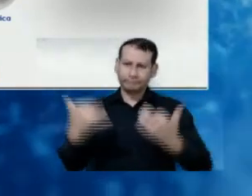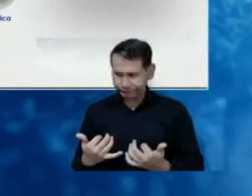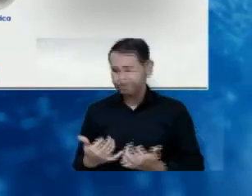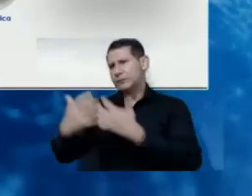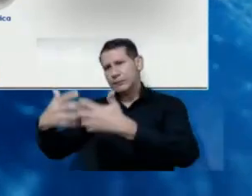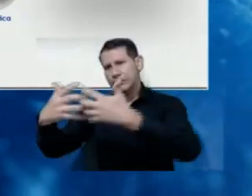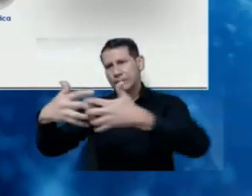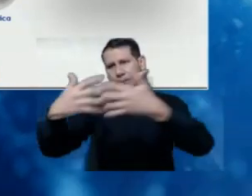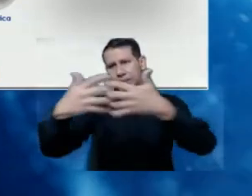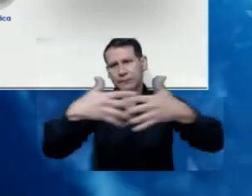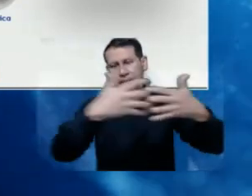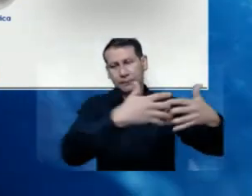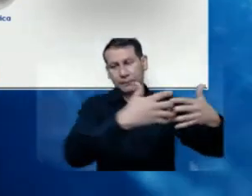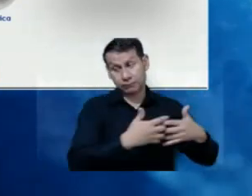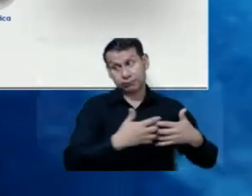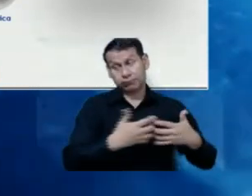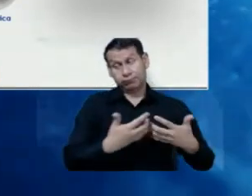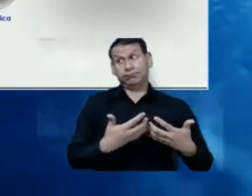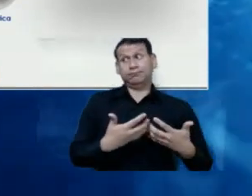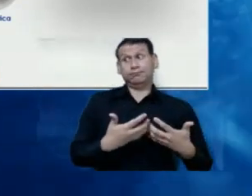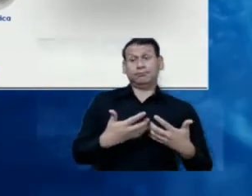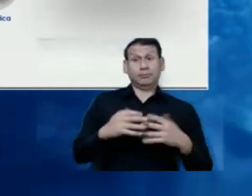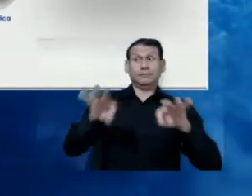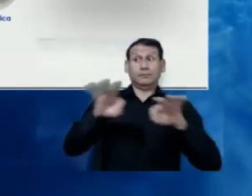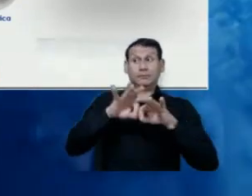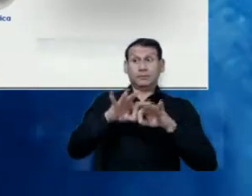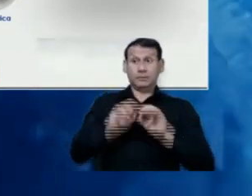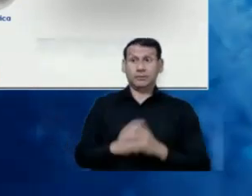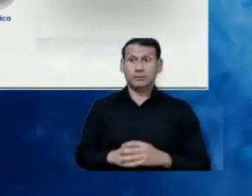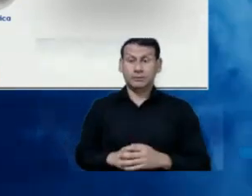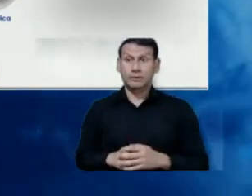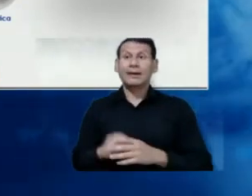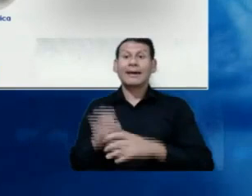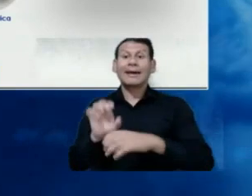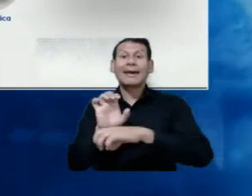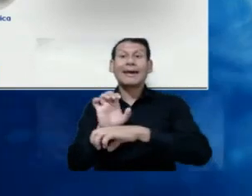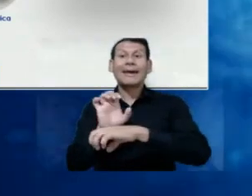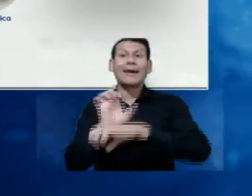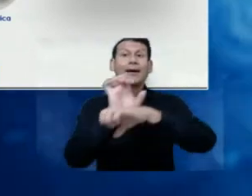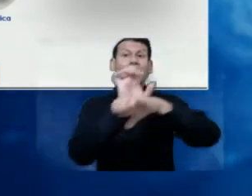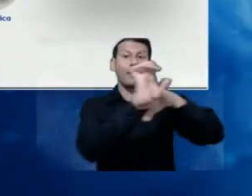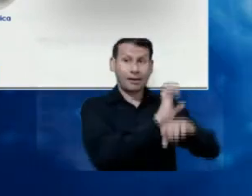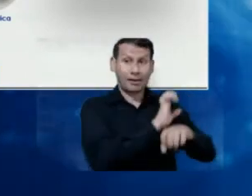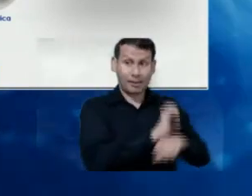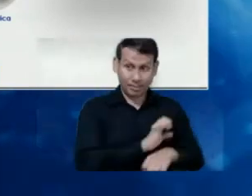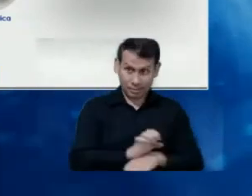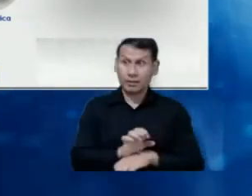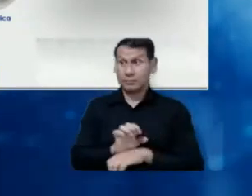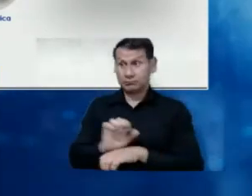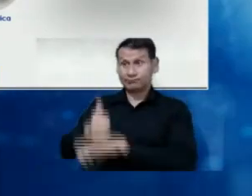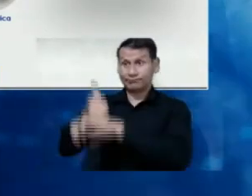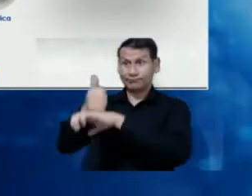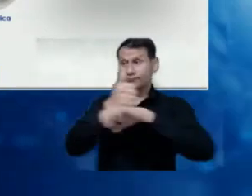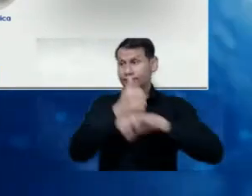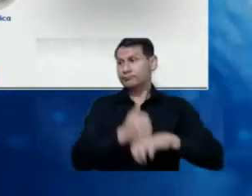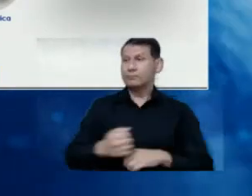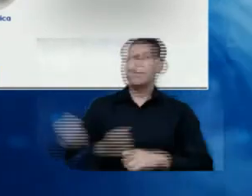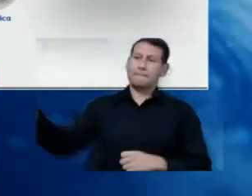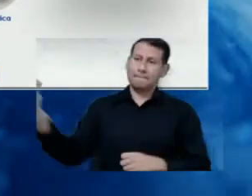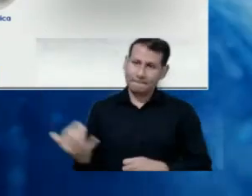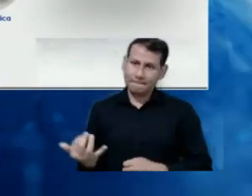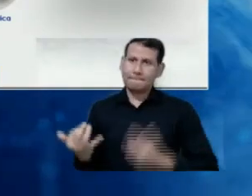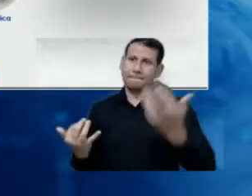different sectors participated, the most representative one, and the representatives of each sector,